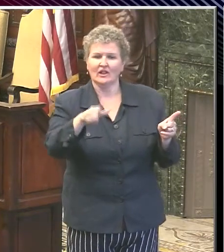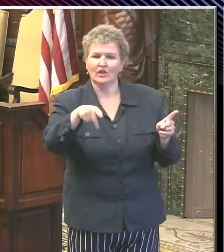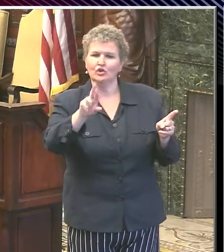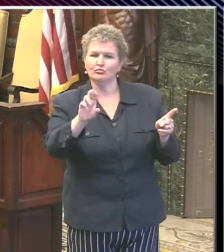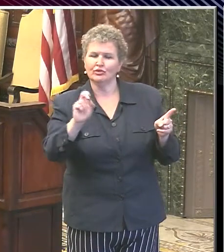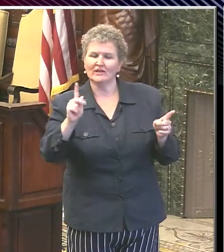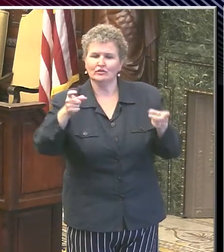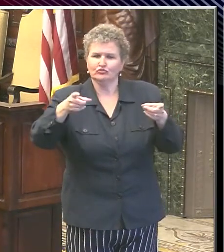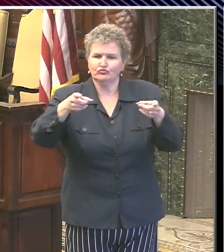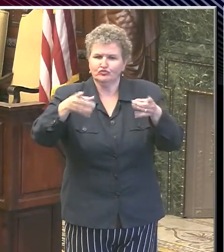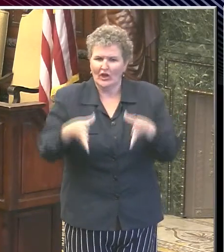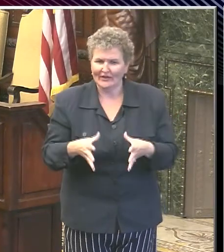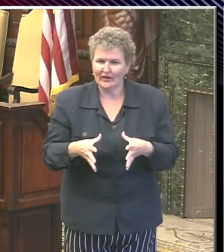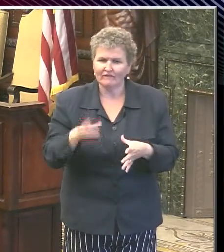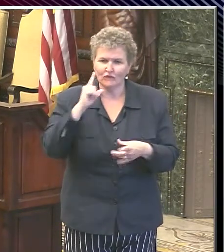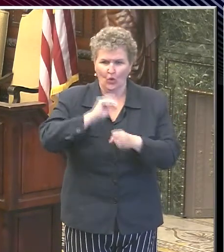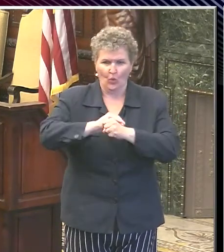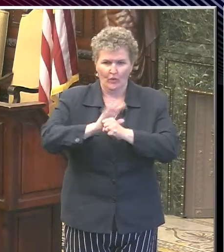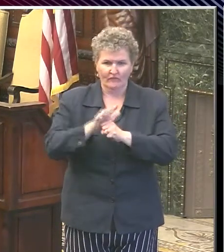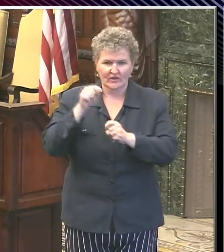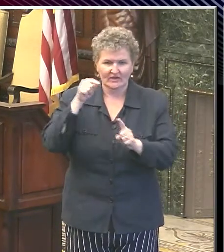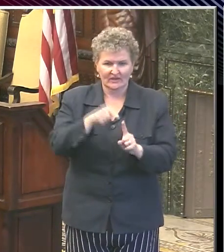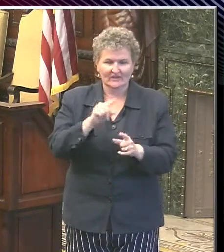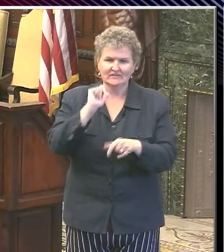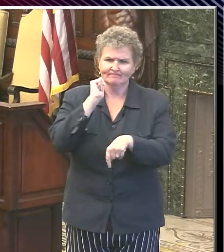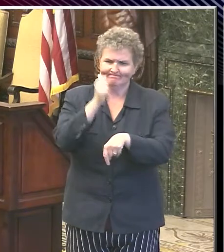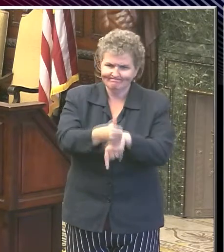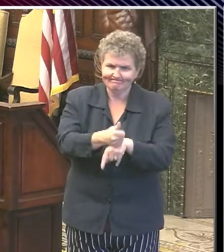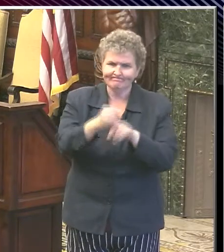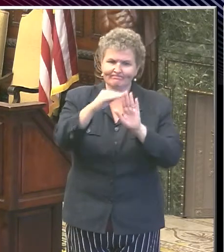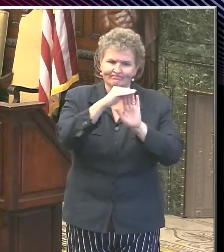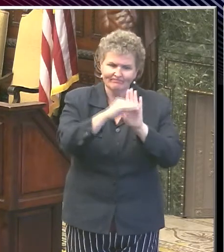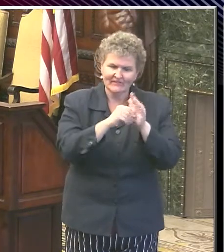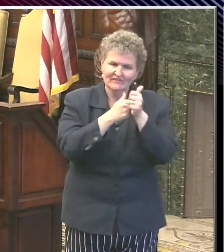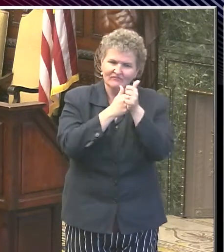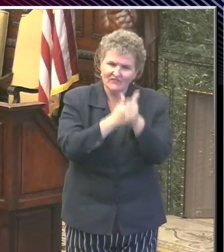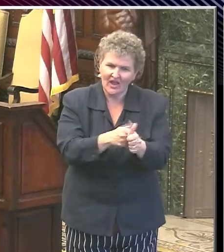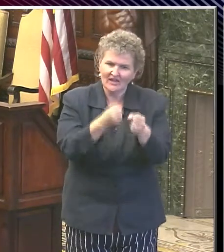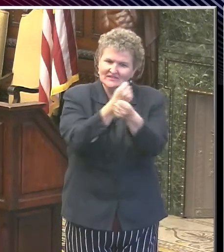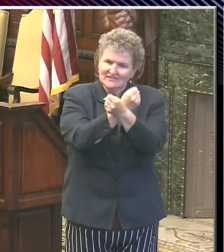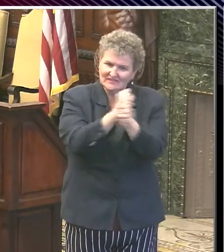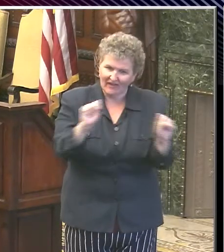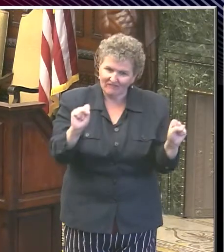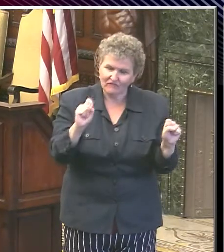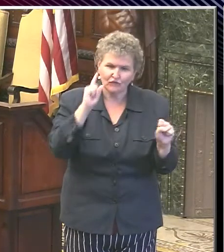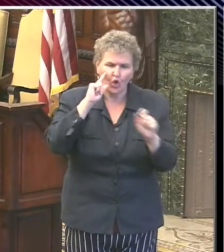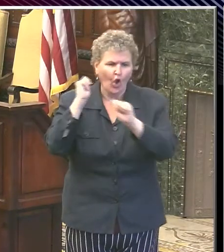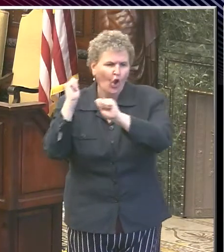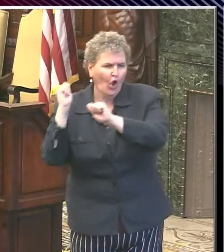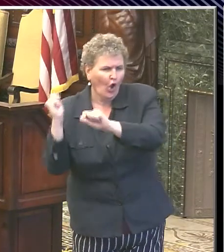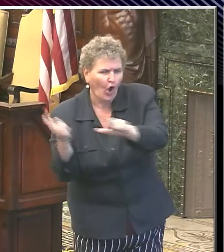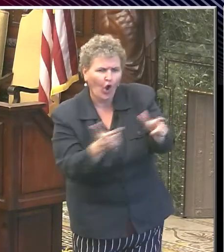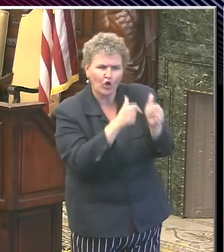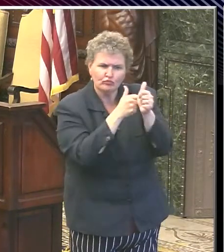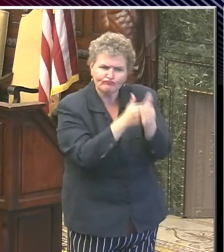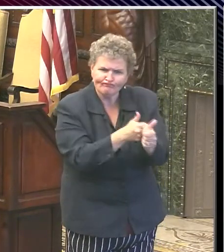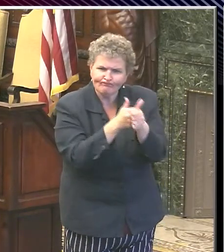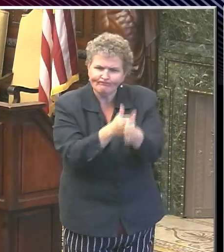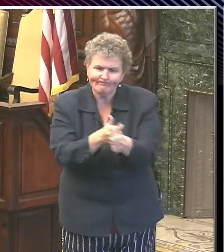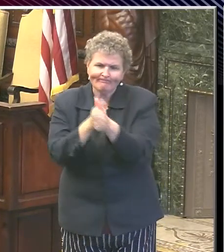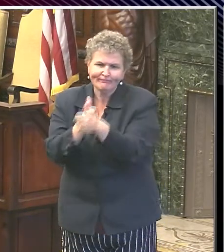-19 pandemic, we put in some specific safety protocols to ensure that our agencies are